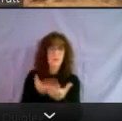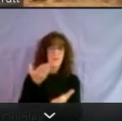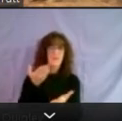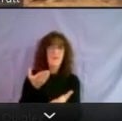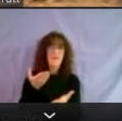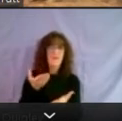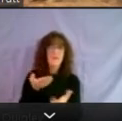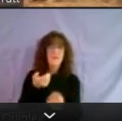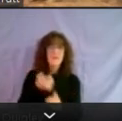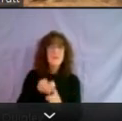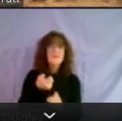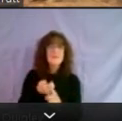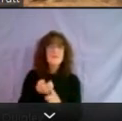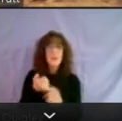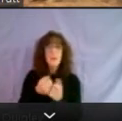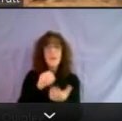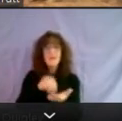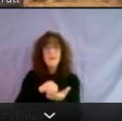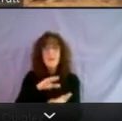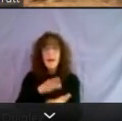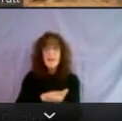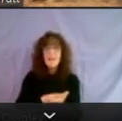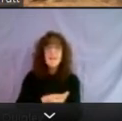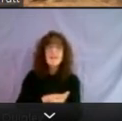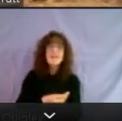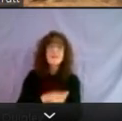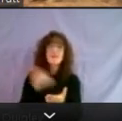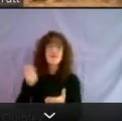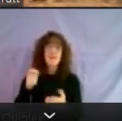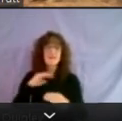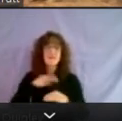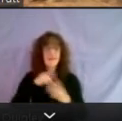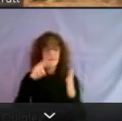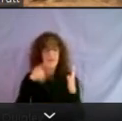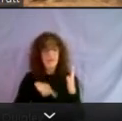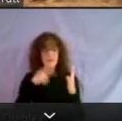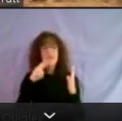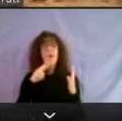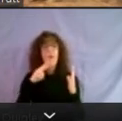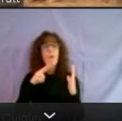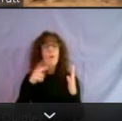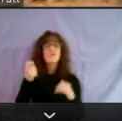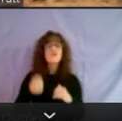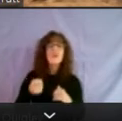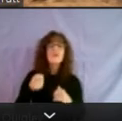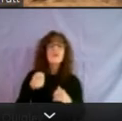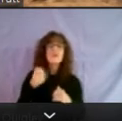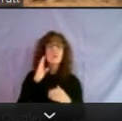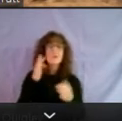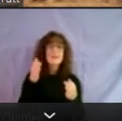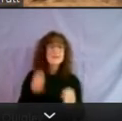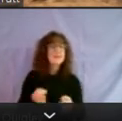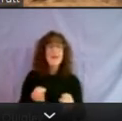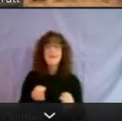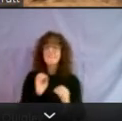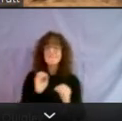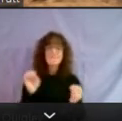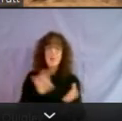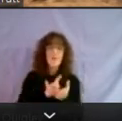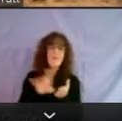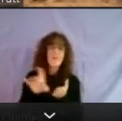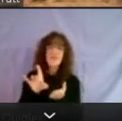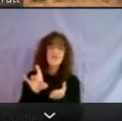uh, with, with documents that satisfy the judge, then the judge shall find that there will be no eviction,